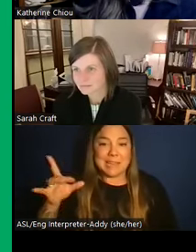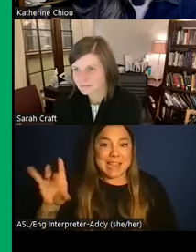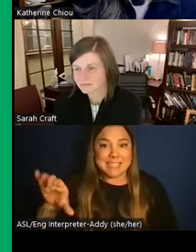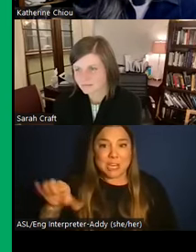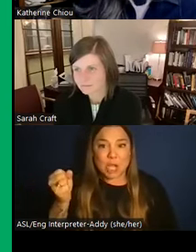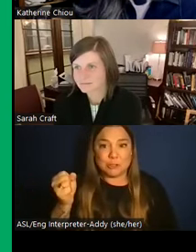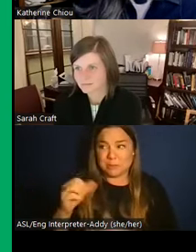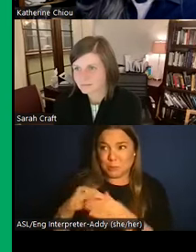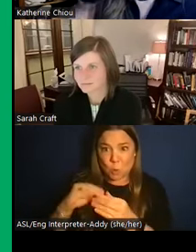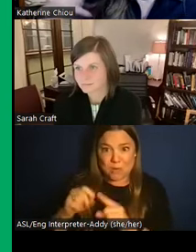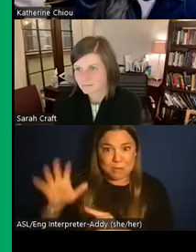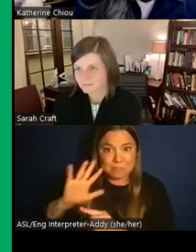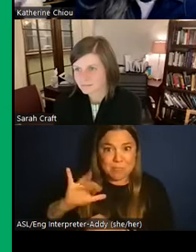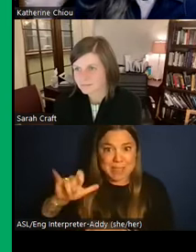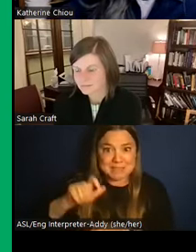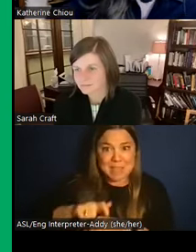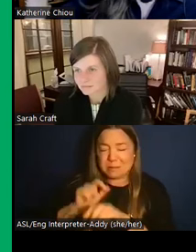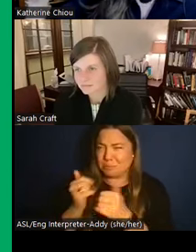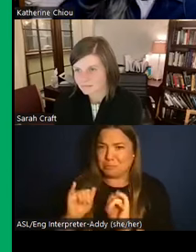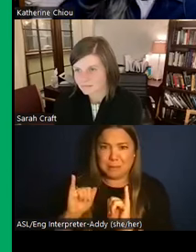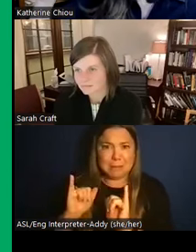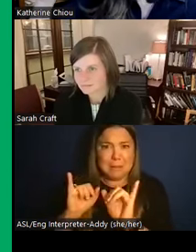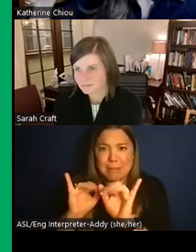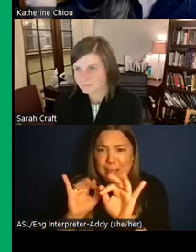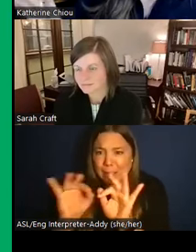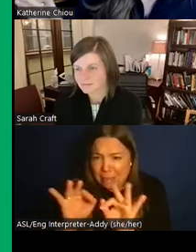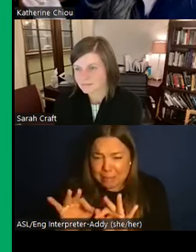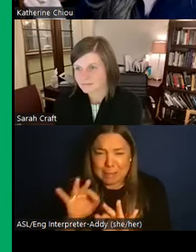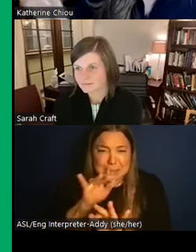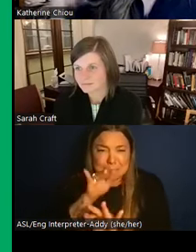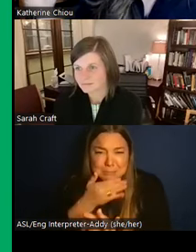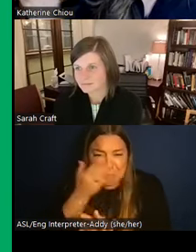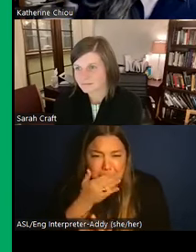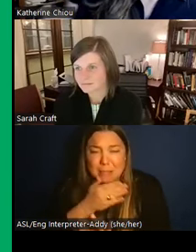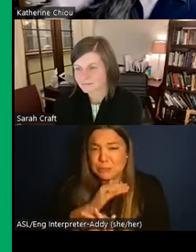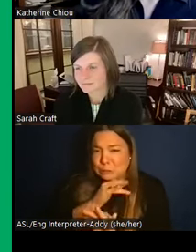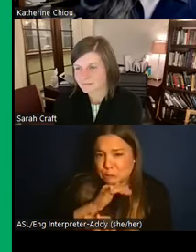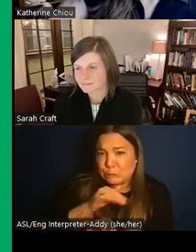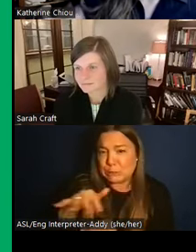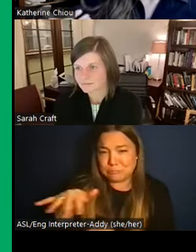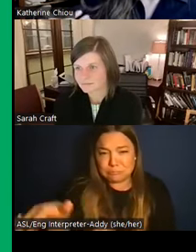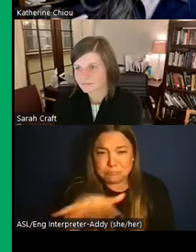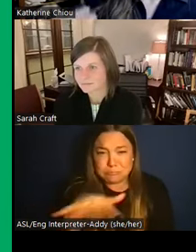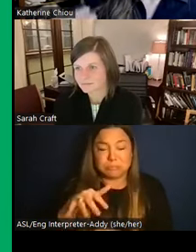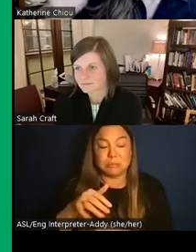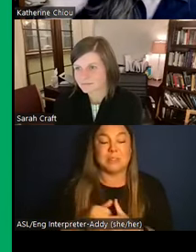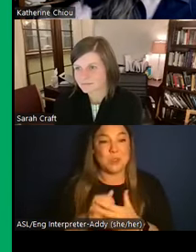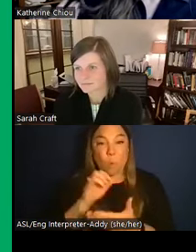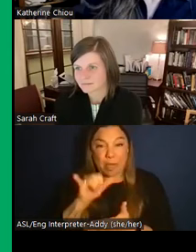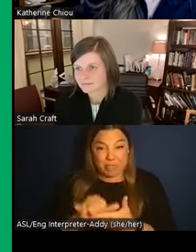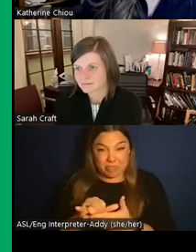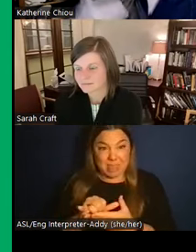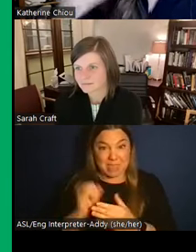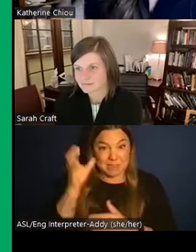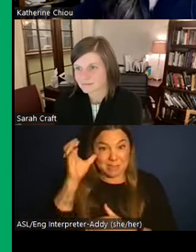fascinating in terms of the descriptions of the smells and the sites. So this idea of sanitation, again, it's partially